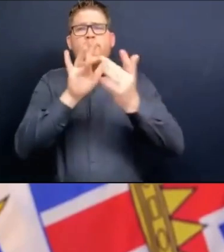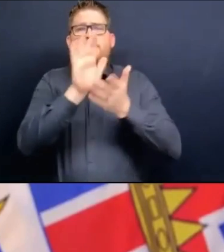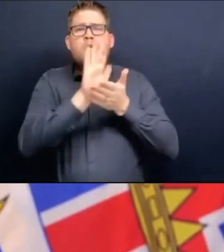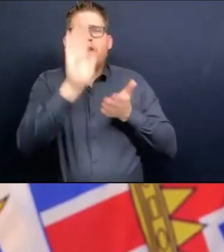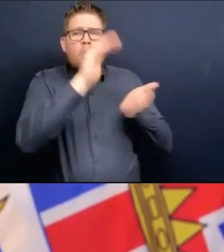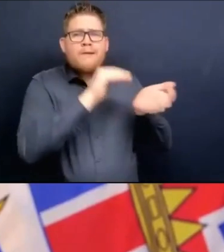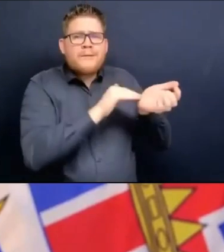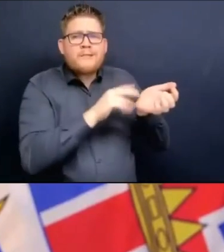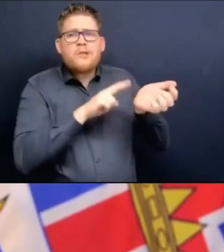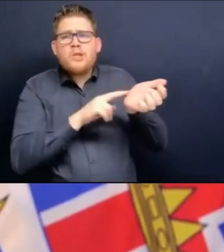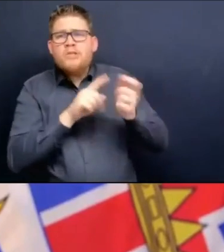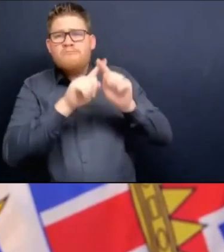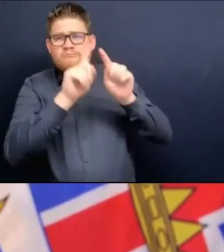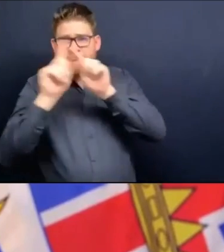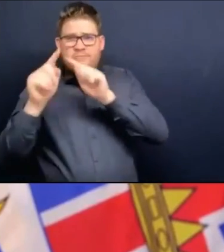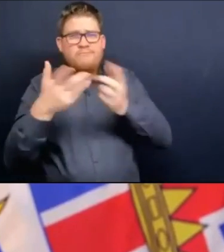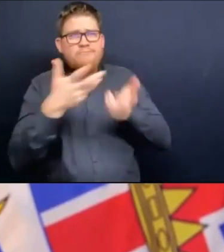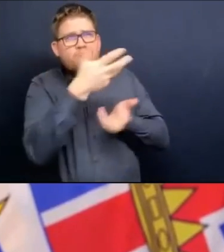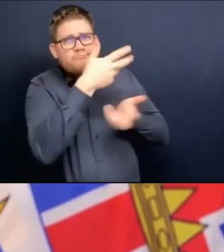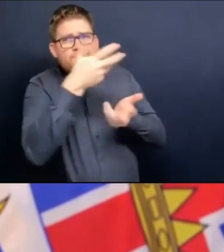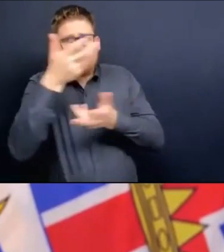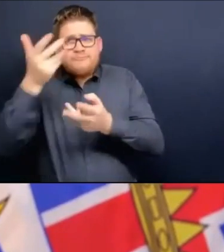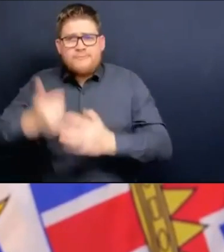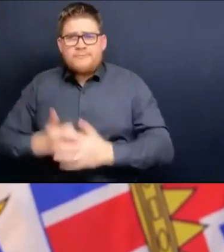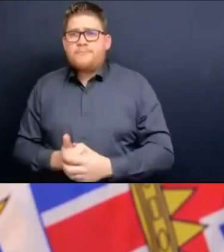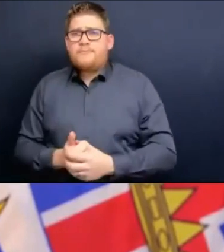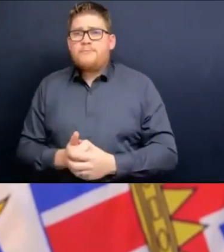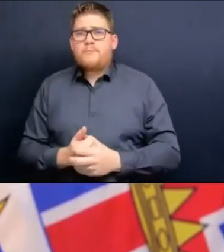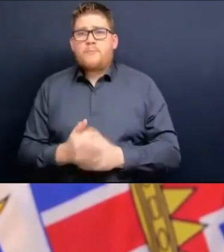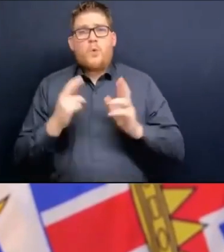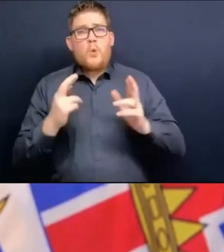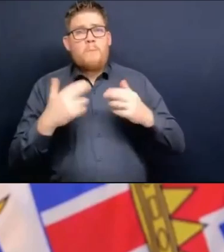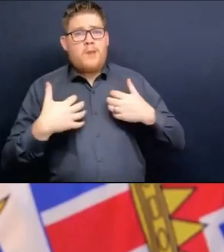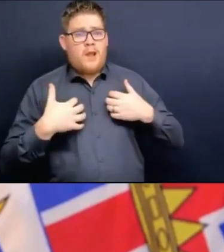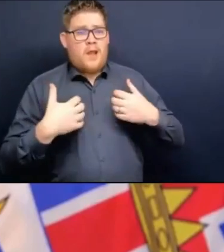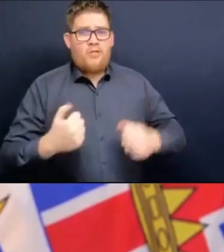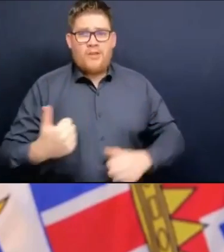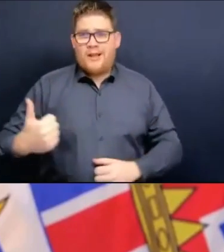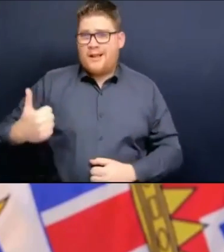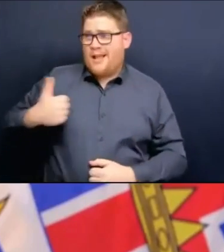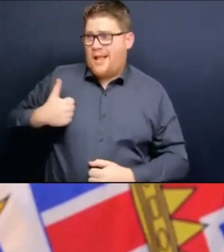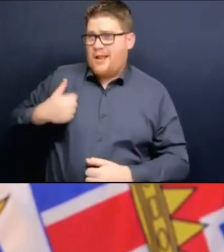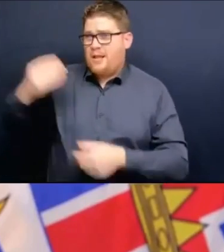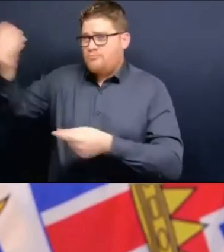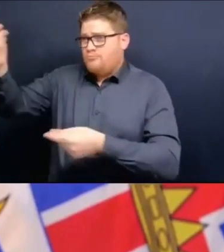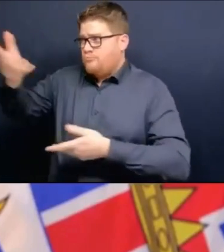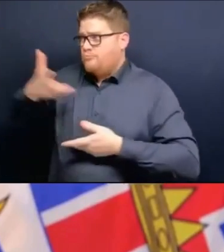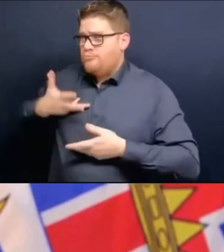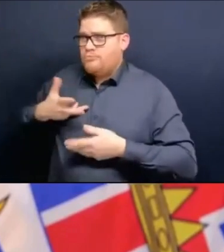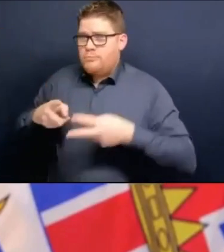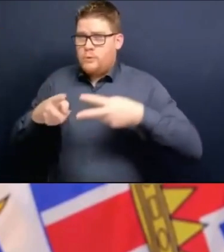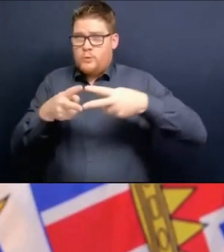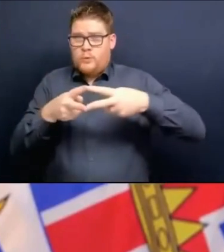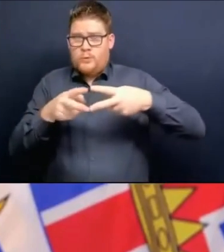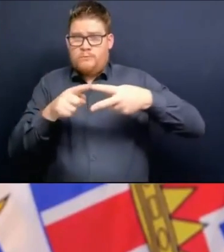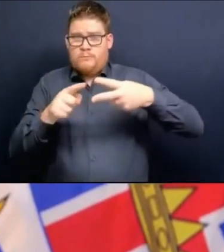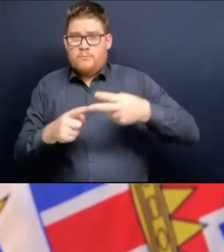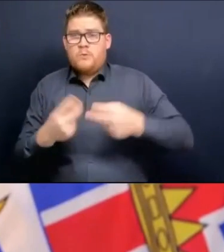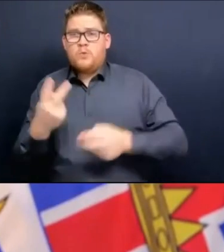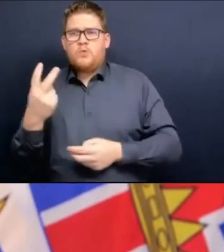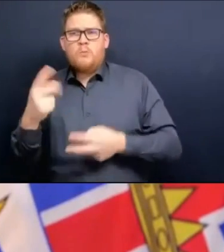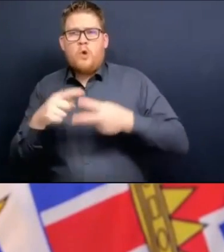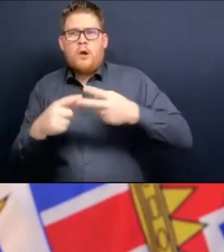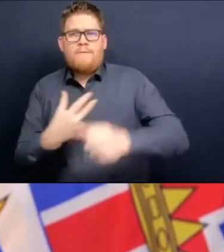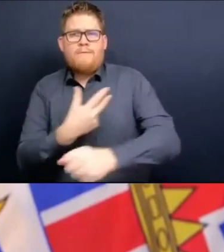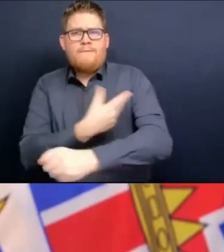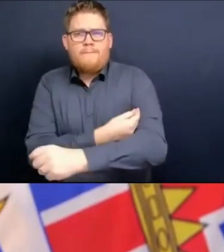hopeful that we'll hear from Health Canada about two other vaccines that will be available hopefully very shortly. The